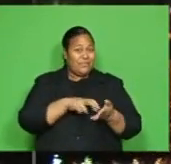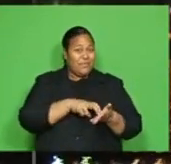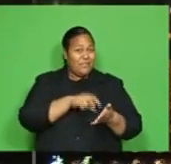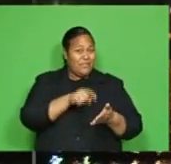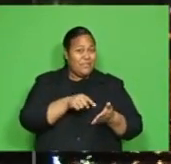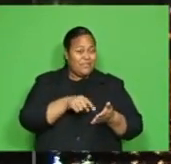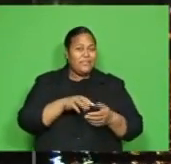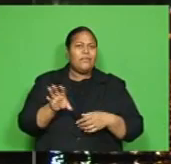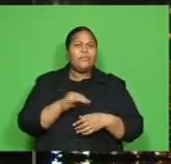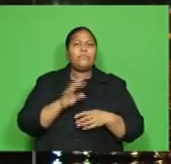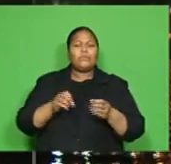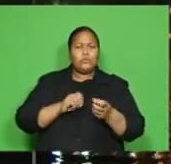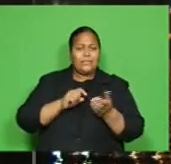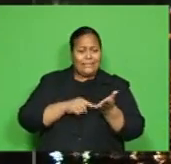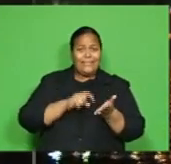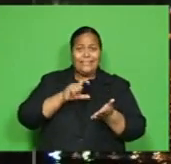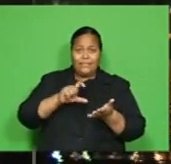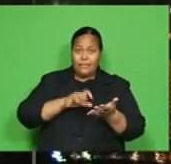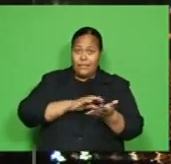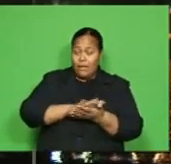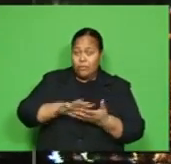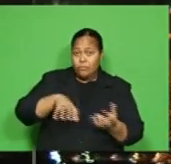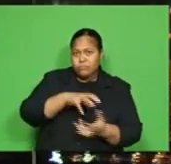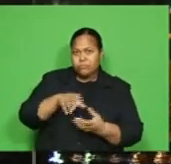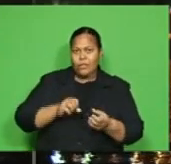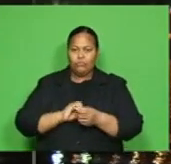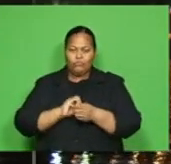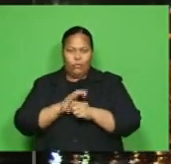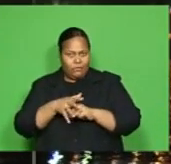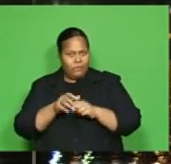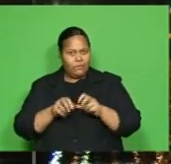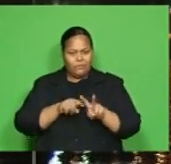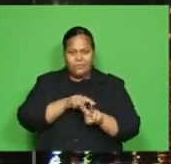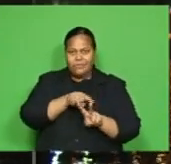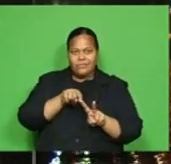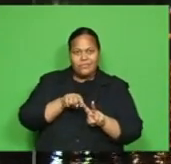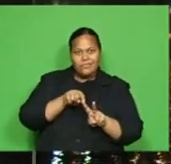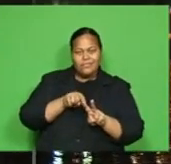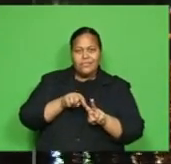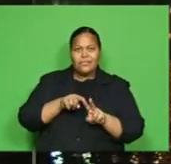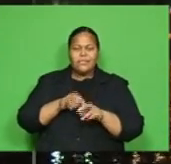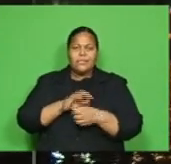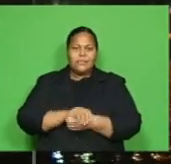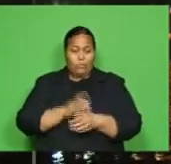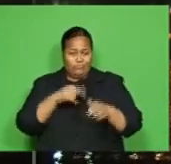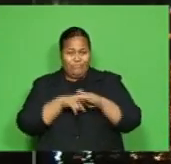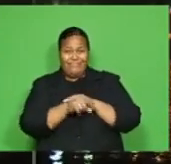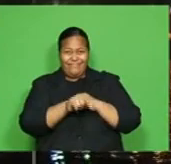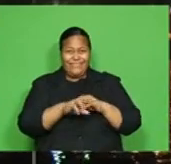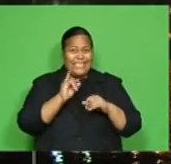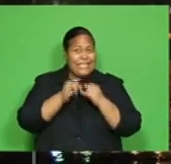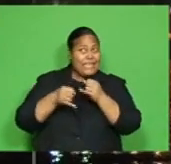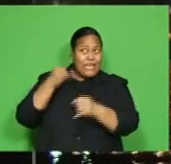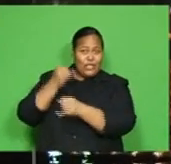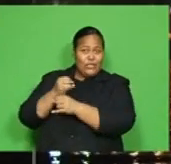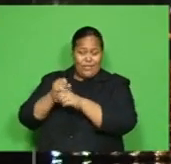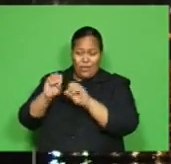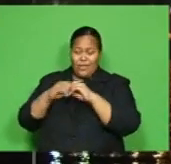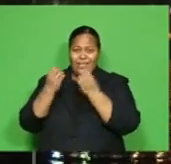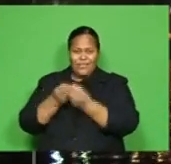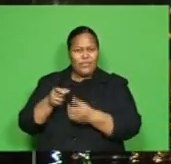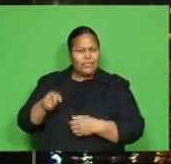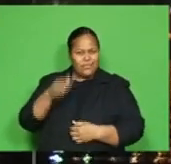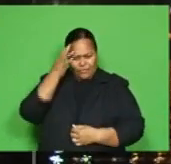impacts of Tropical Cyclone Harold and the coronavirus. Refugees International believes agencies like the Food and Agriculture